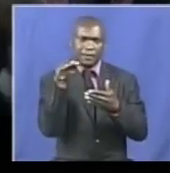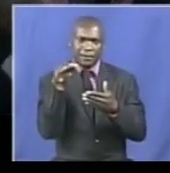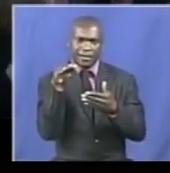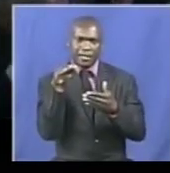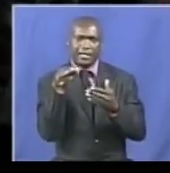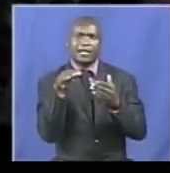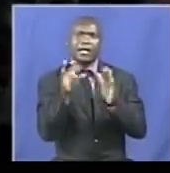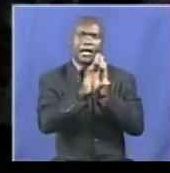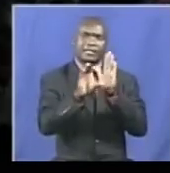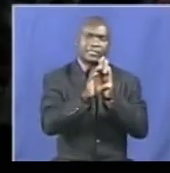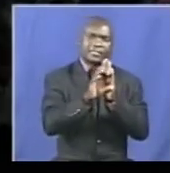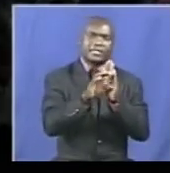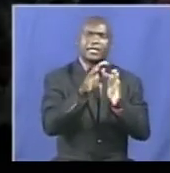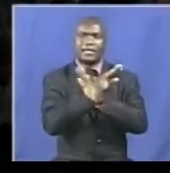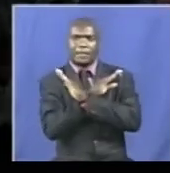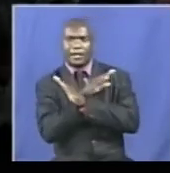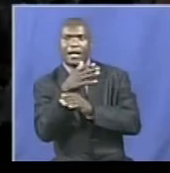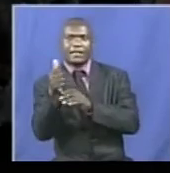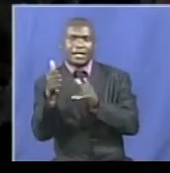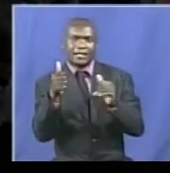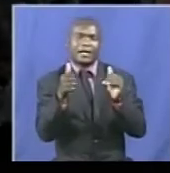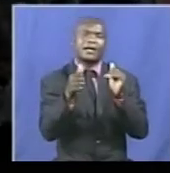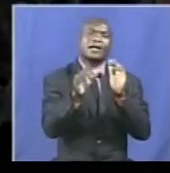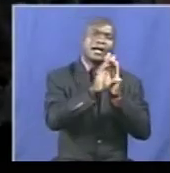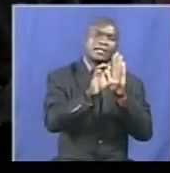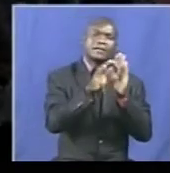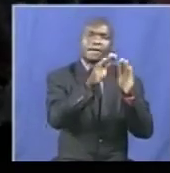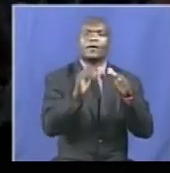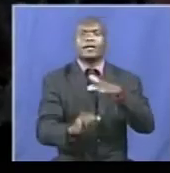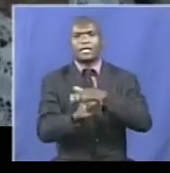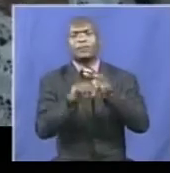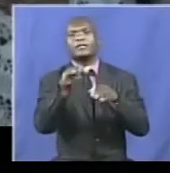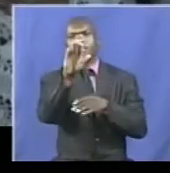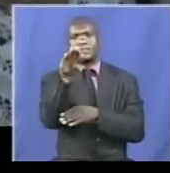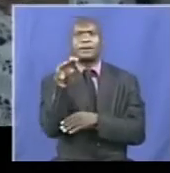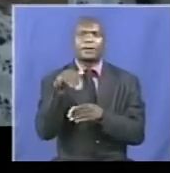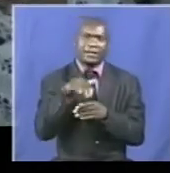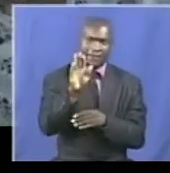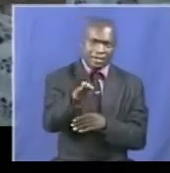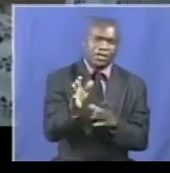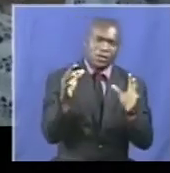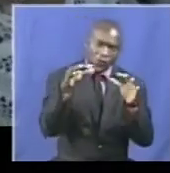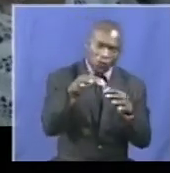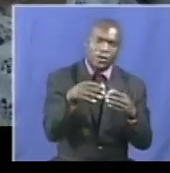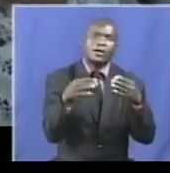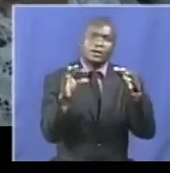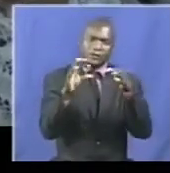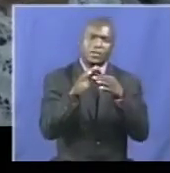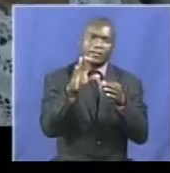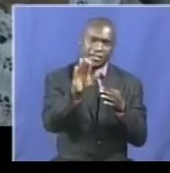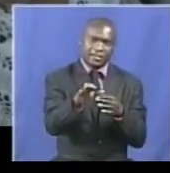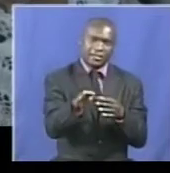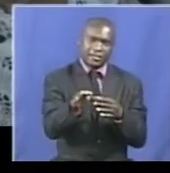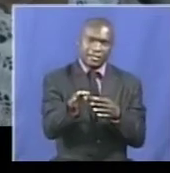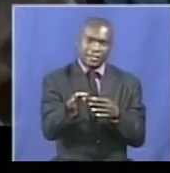parties, SADC, African Union, non-aligned movement and progressive regions, countries and organizations throughout the